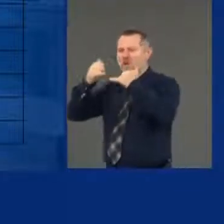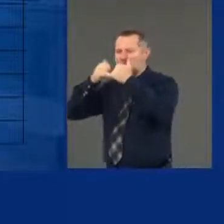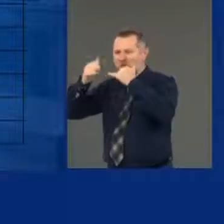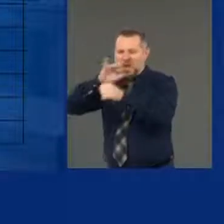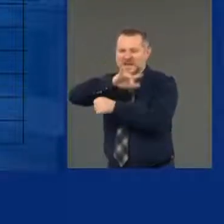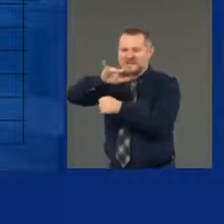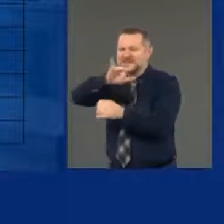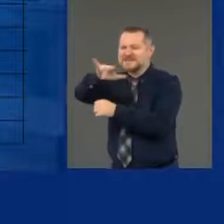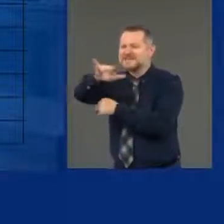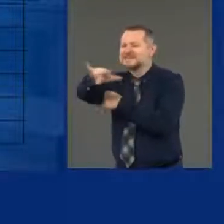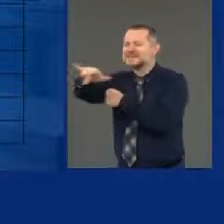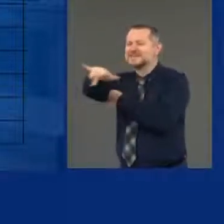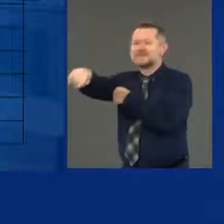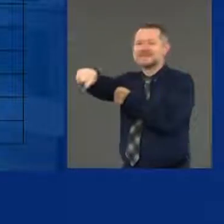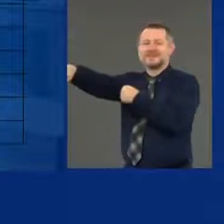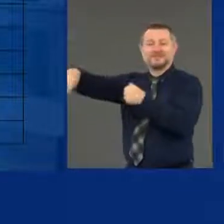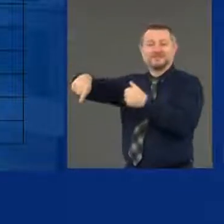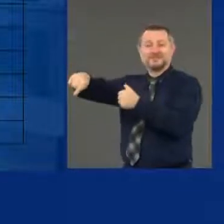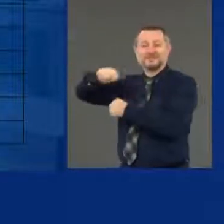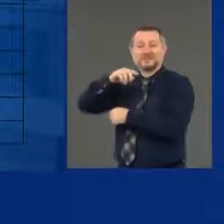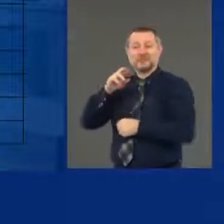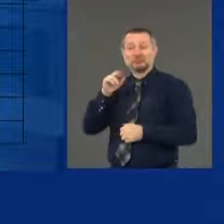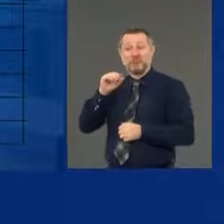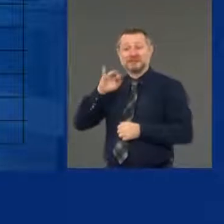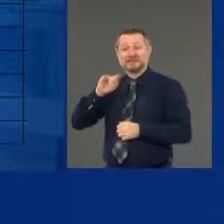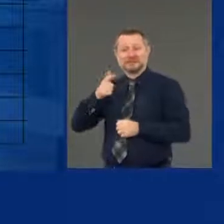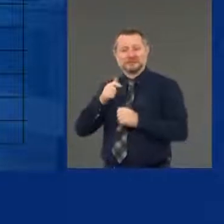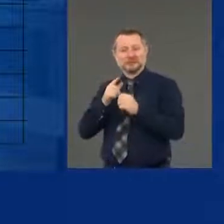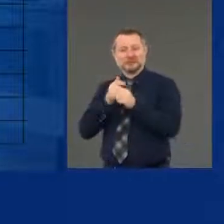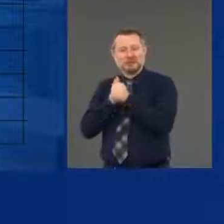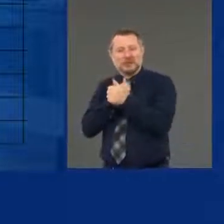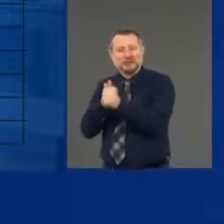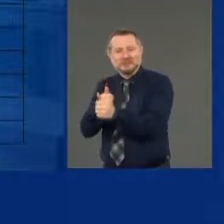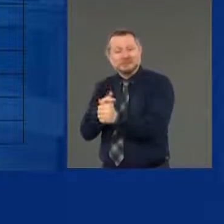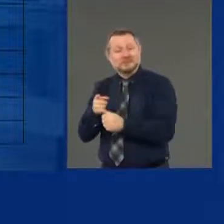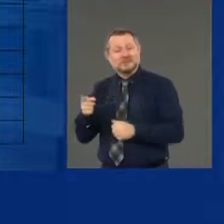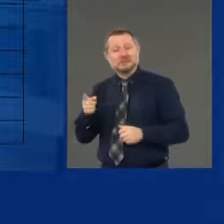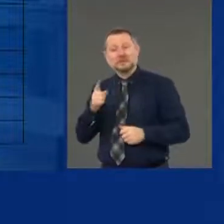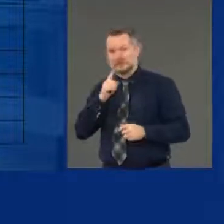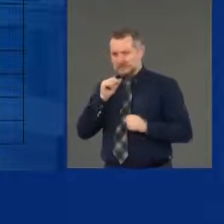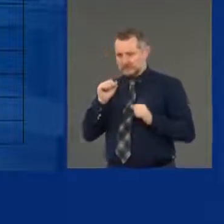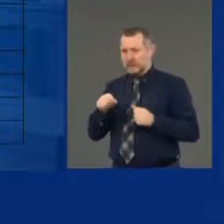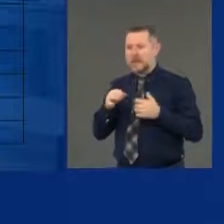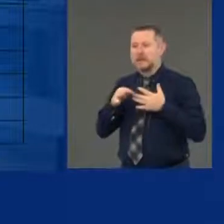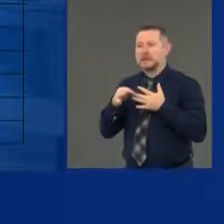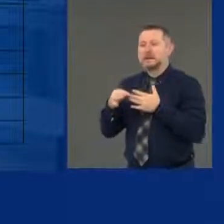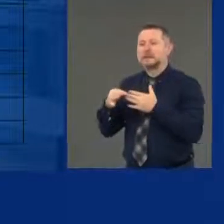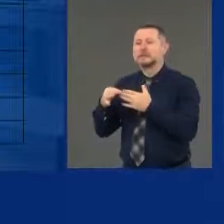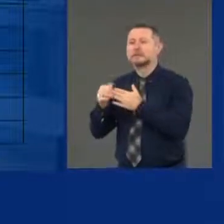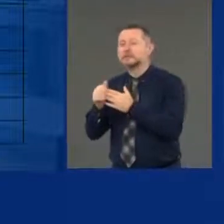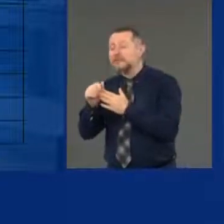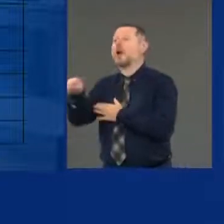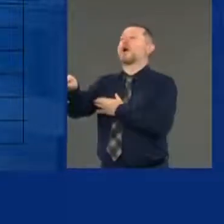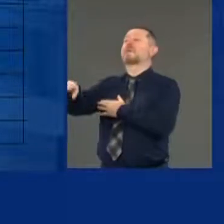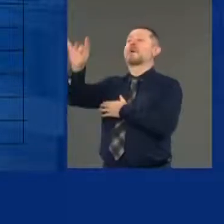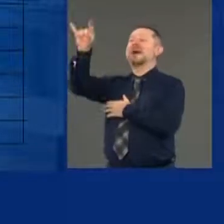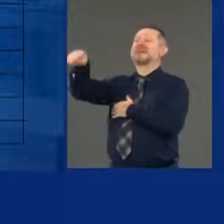tracing can also lead you to a situation that caused the infection.